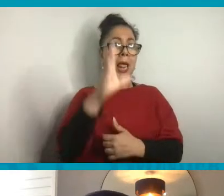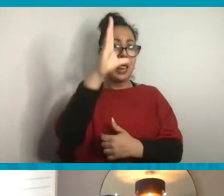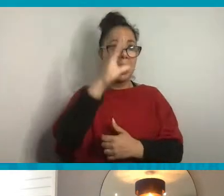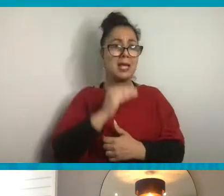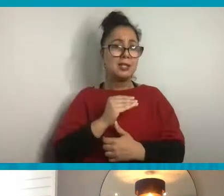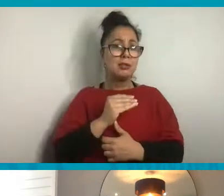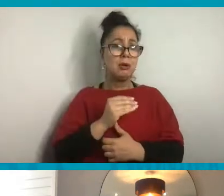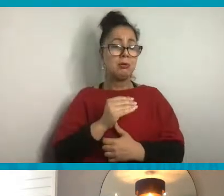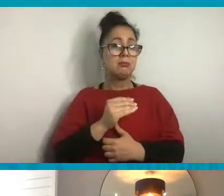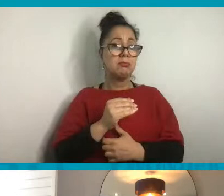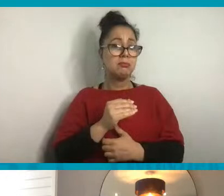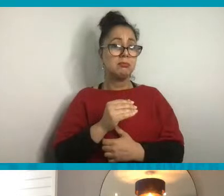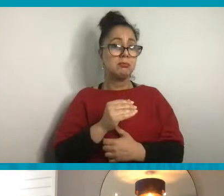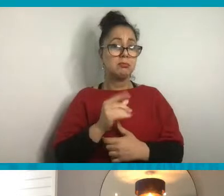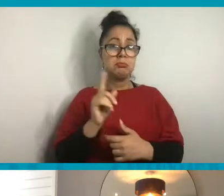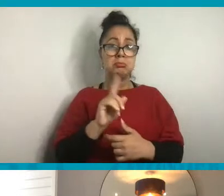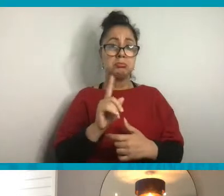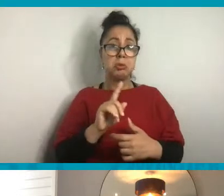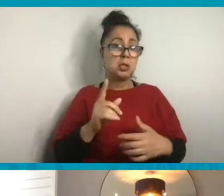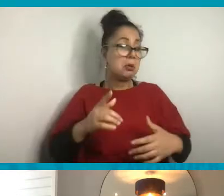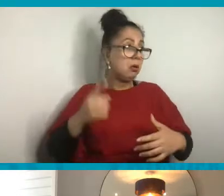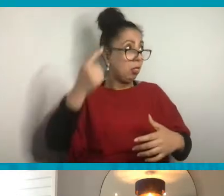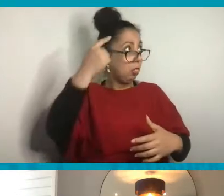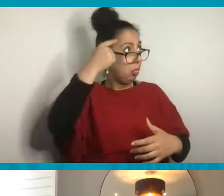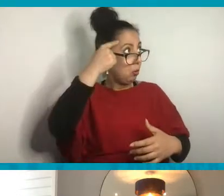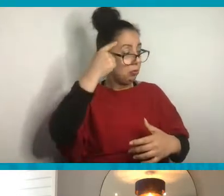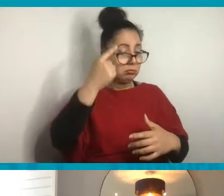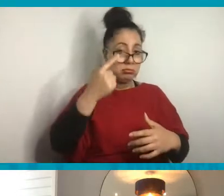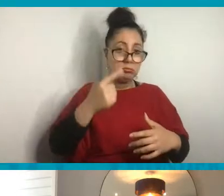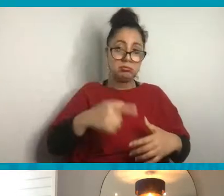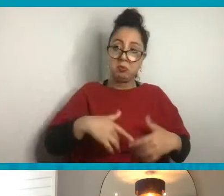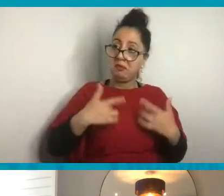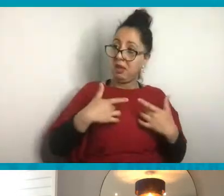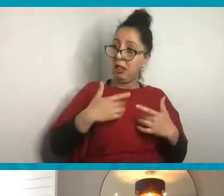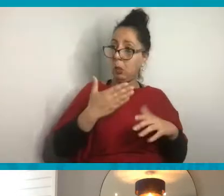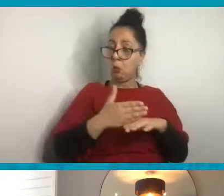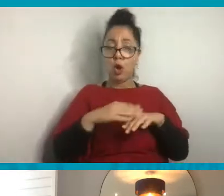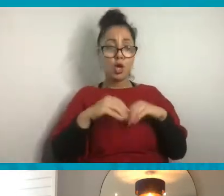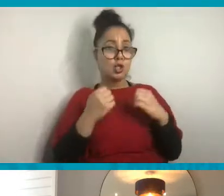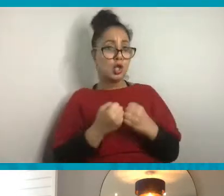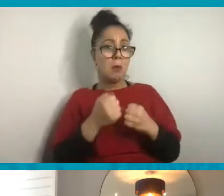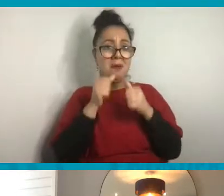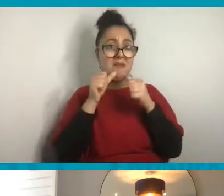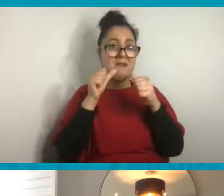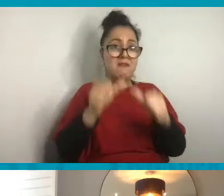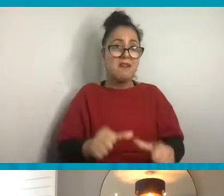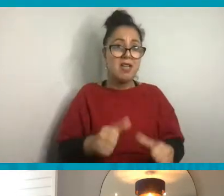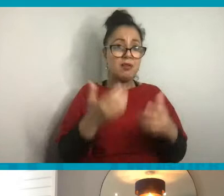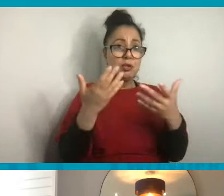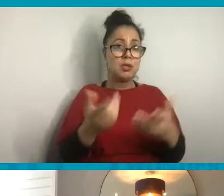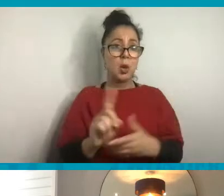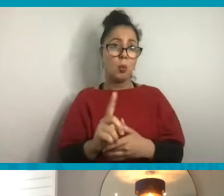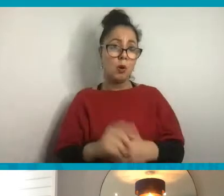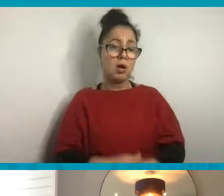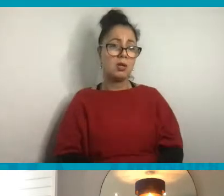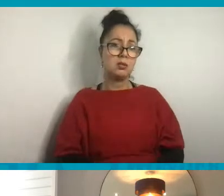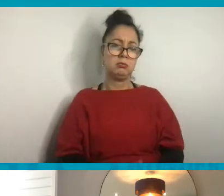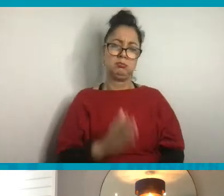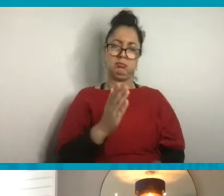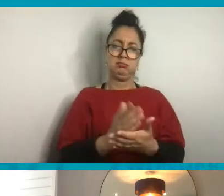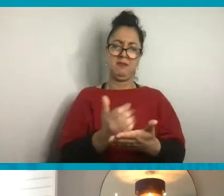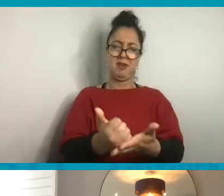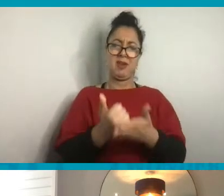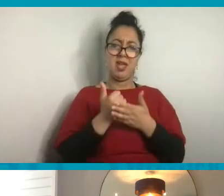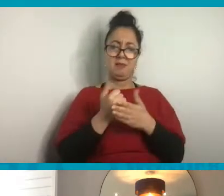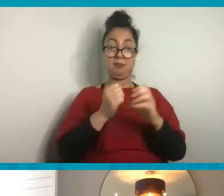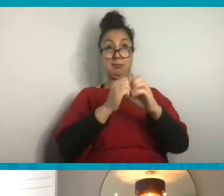know what you've felt or thought of the workshop. What was your favourite thing today? That'd be really helpful for